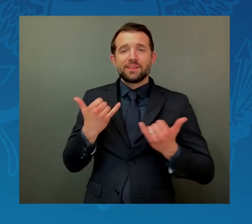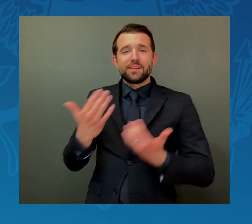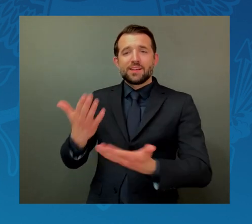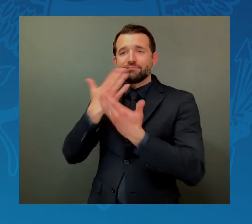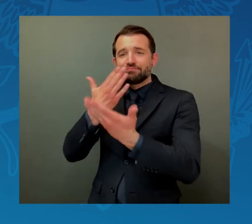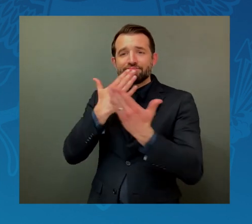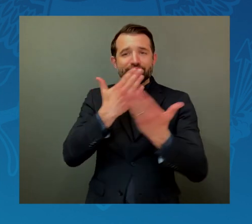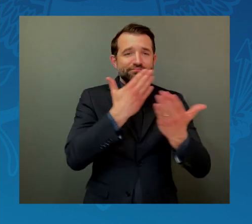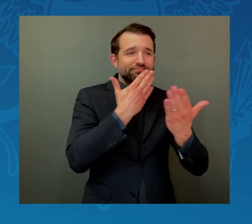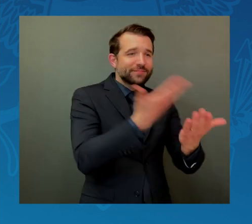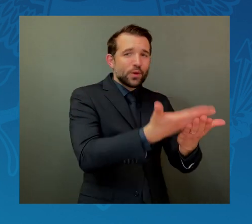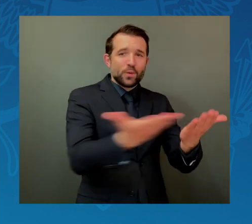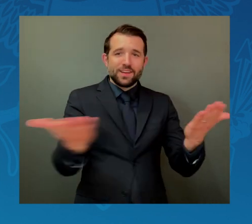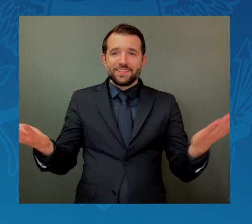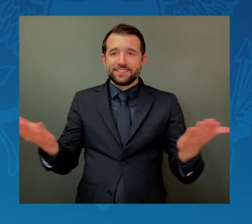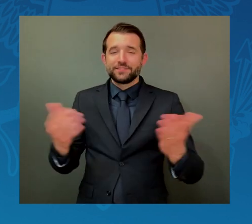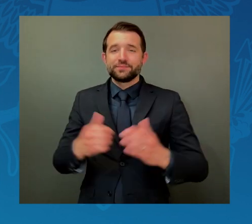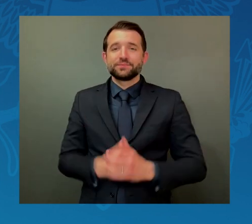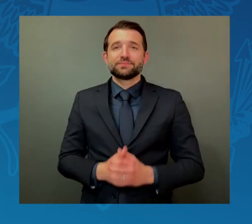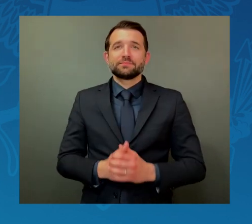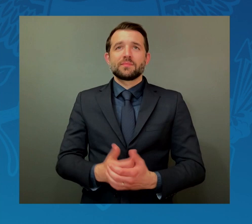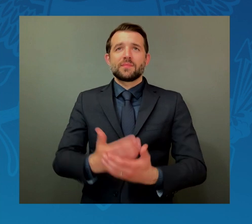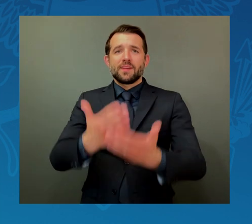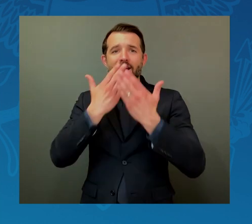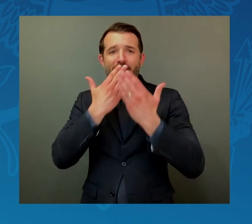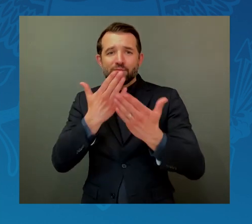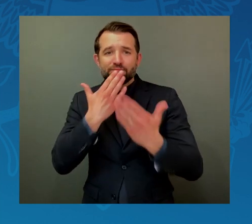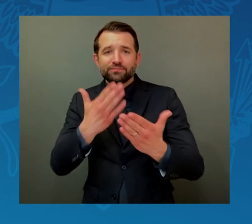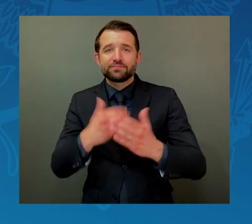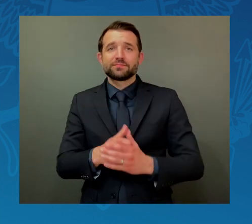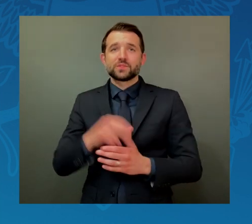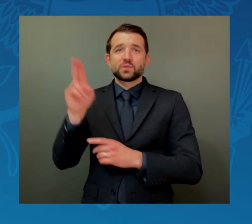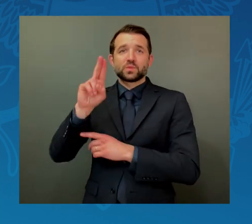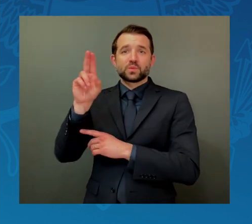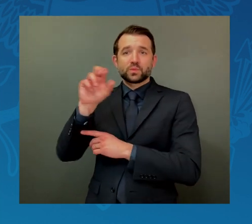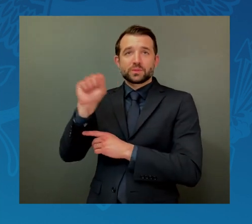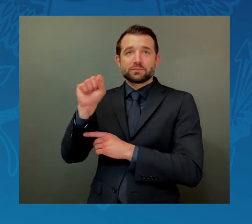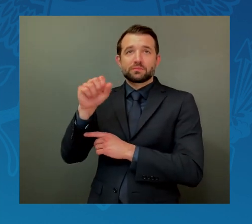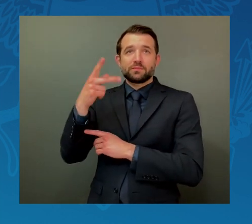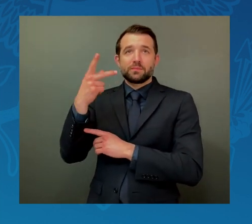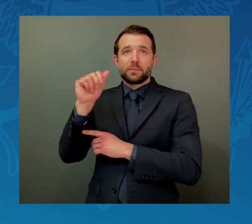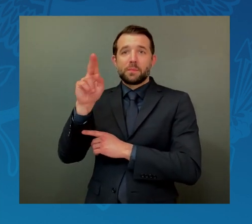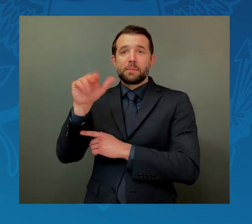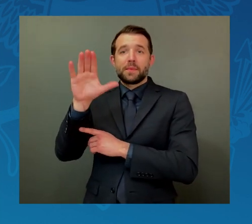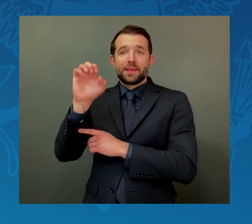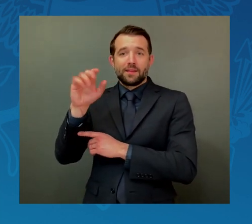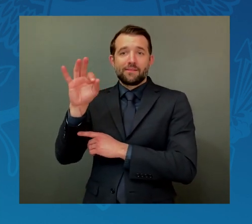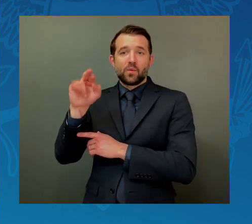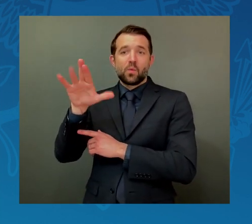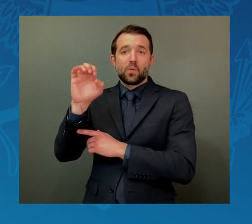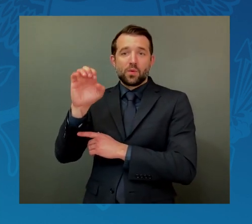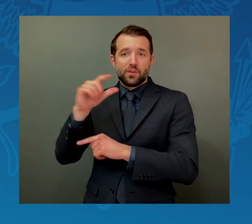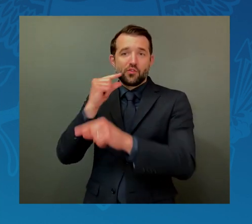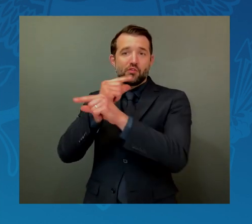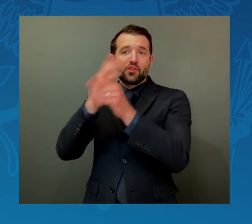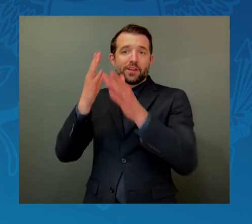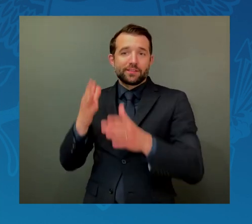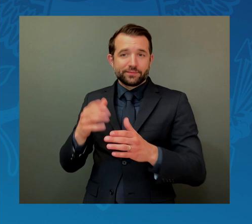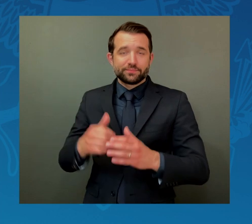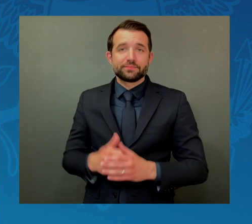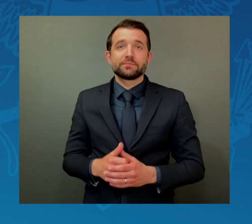to the United States Space Force Guardians and the United States Space Command personnel,